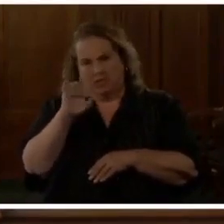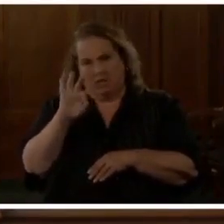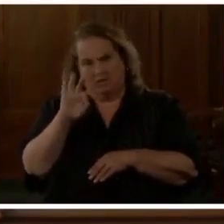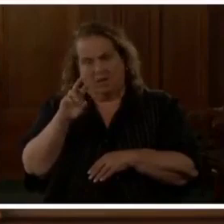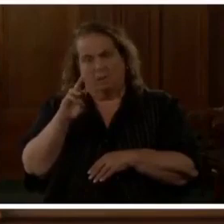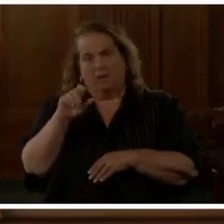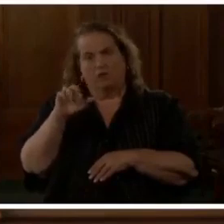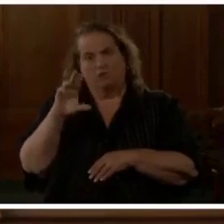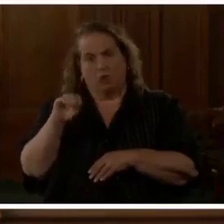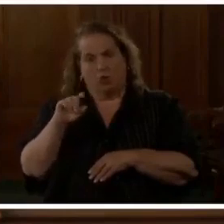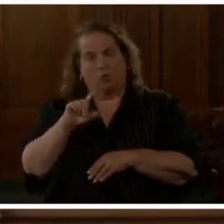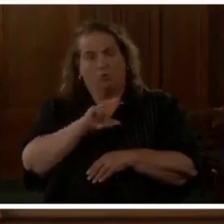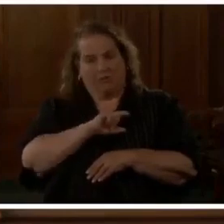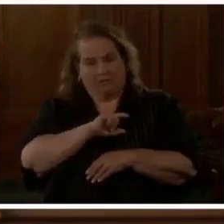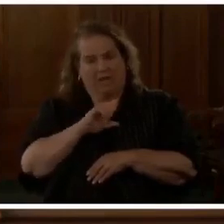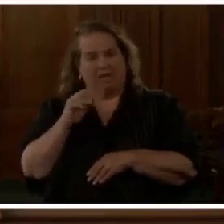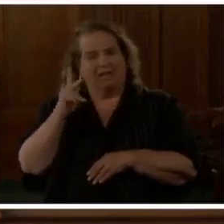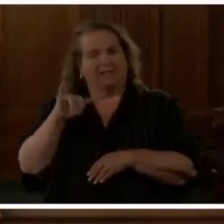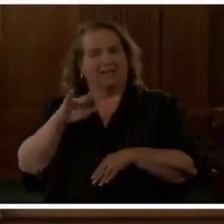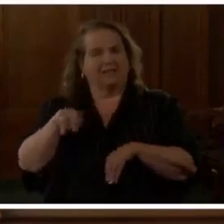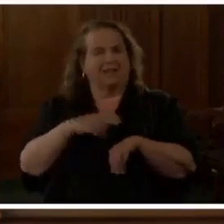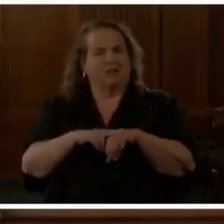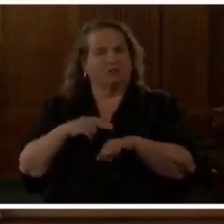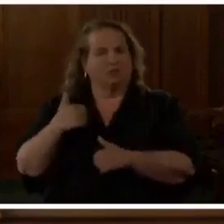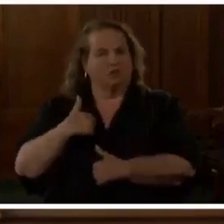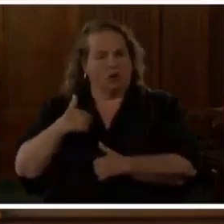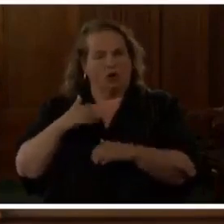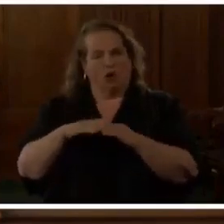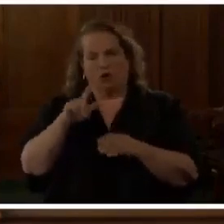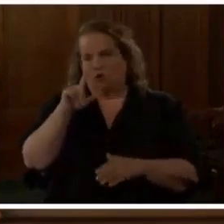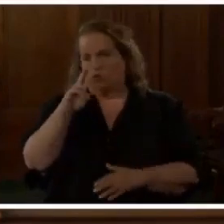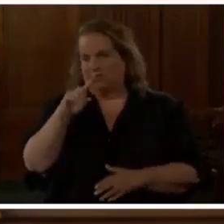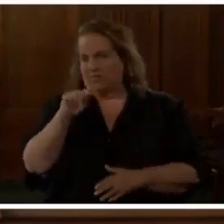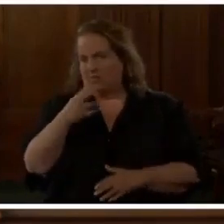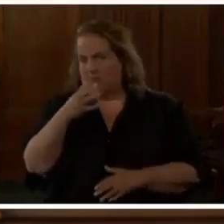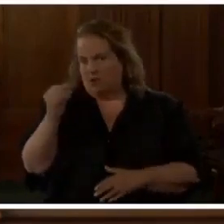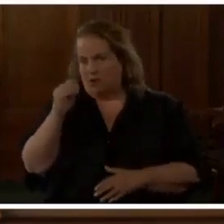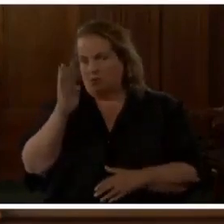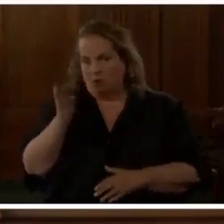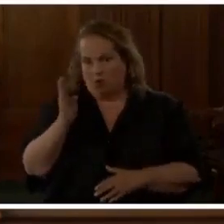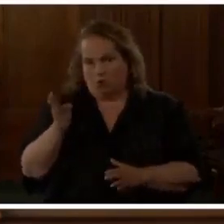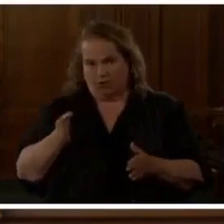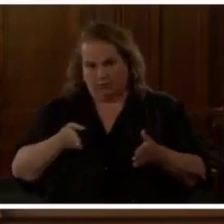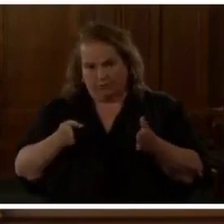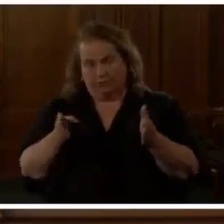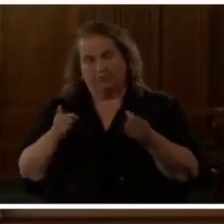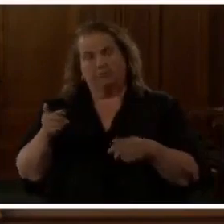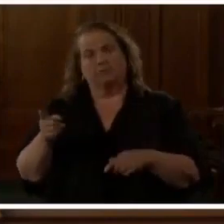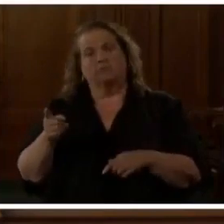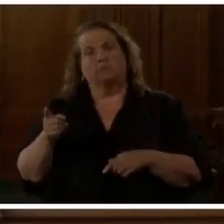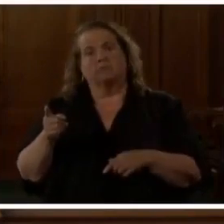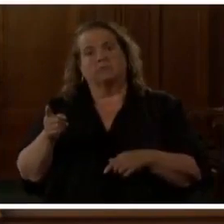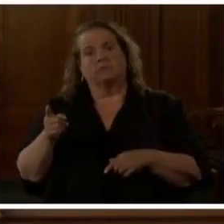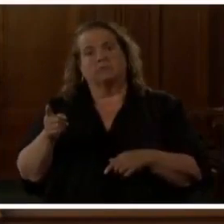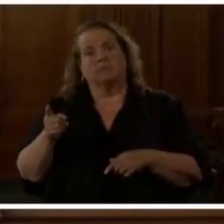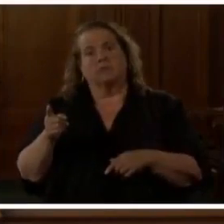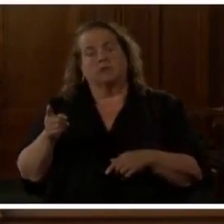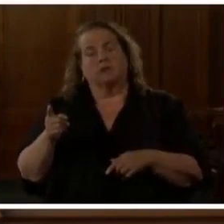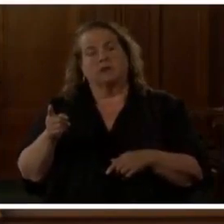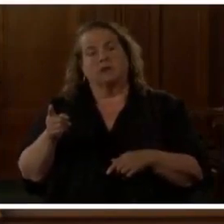Department and Kentucky National Guard in the vicinity of 26th and Broadway. They had reported that